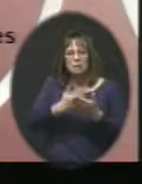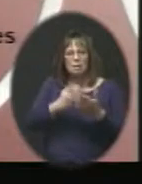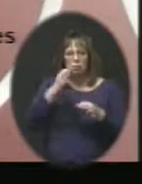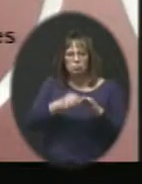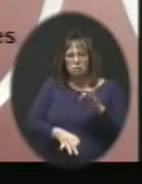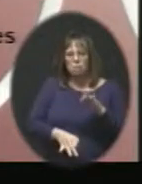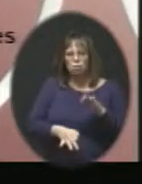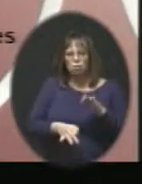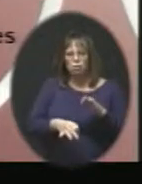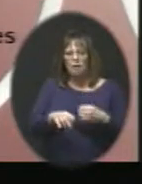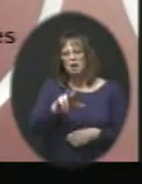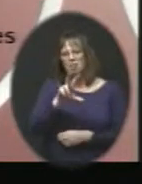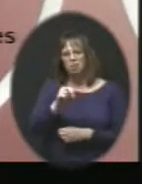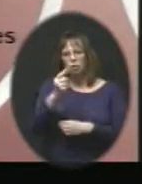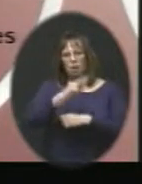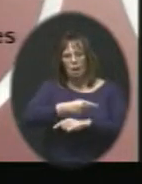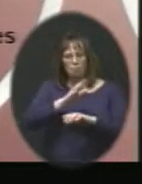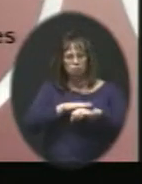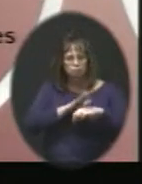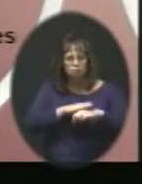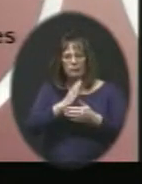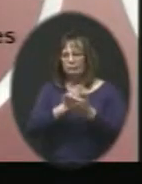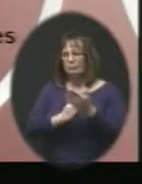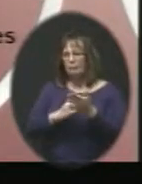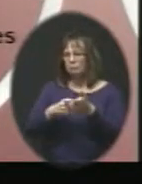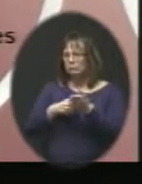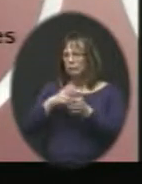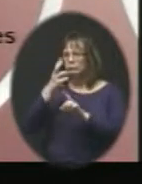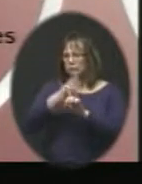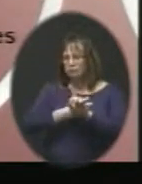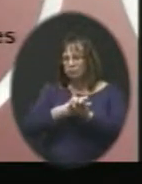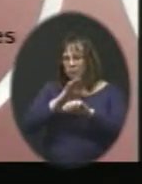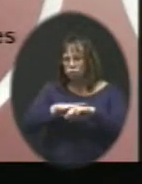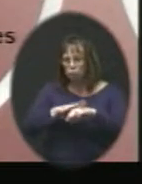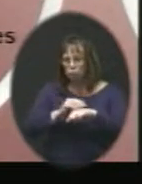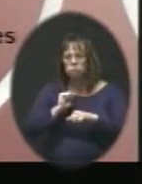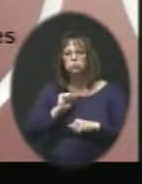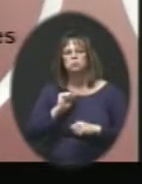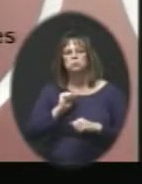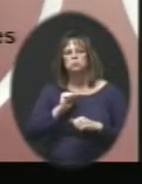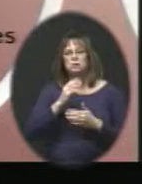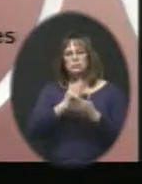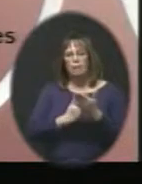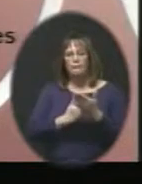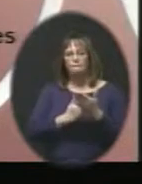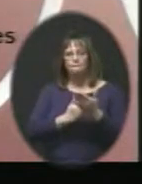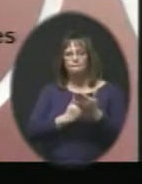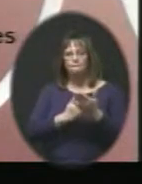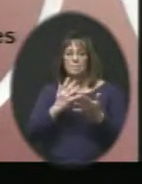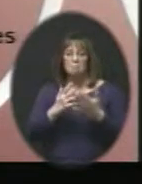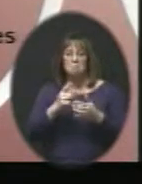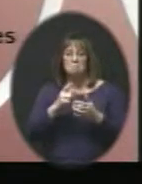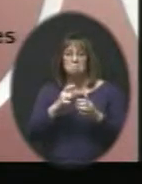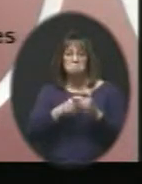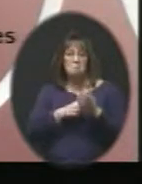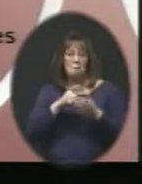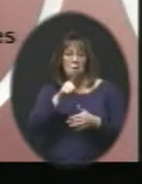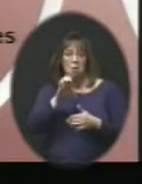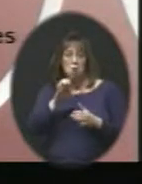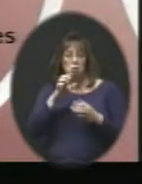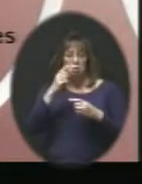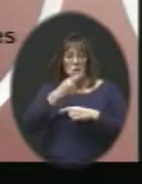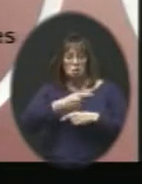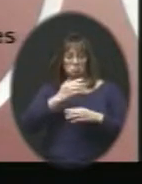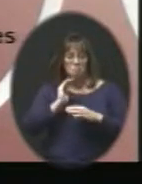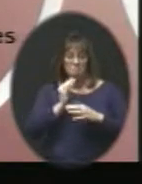30 day notice. Some takes six months notice. Some of them may take a hundred days just to get through our